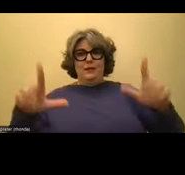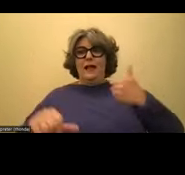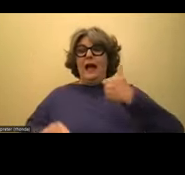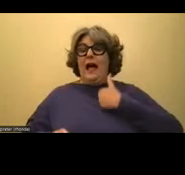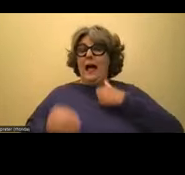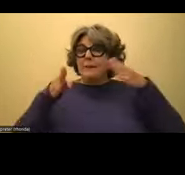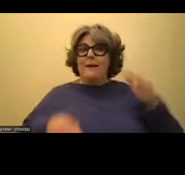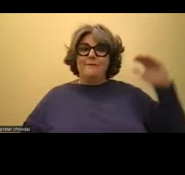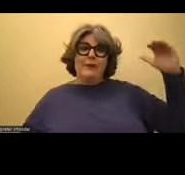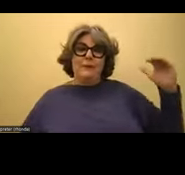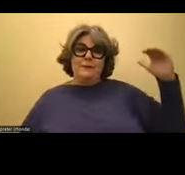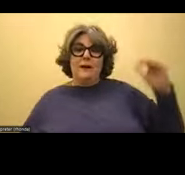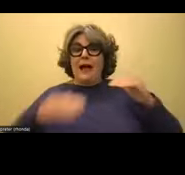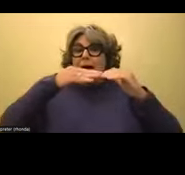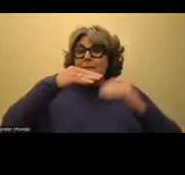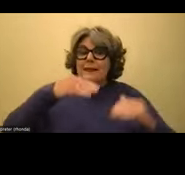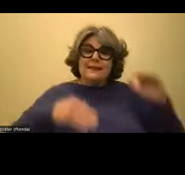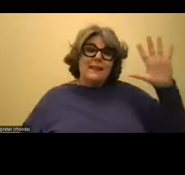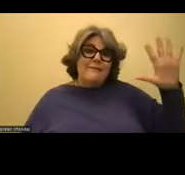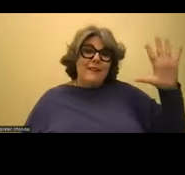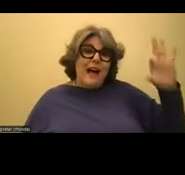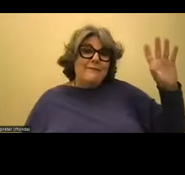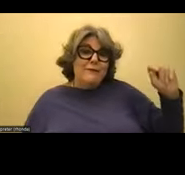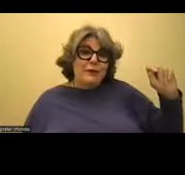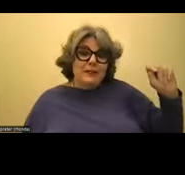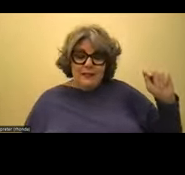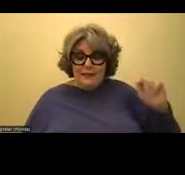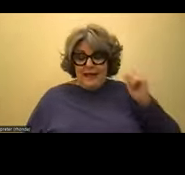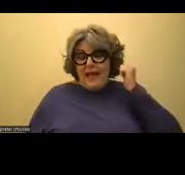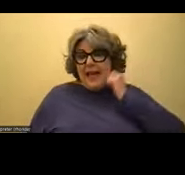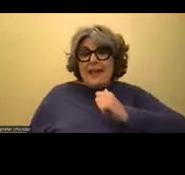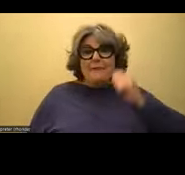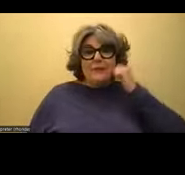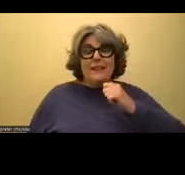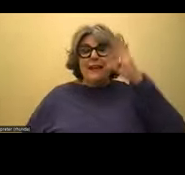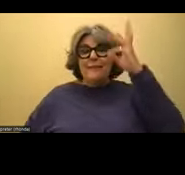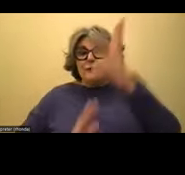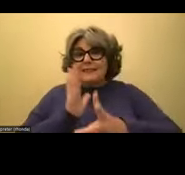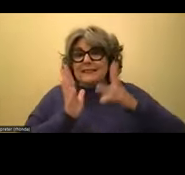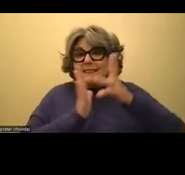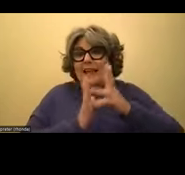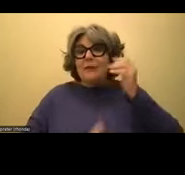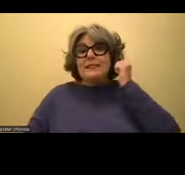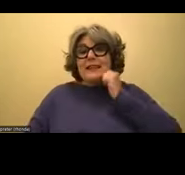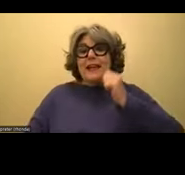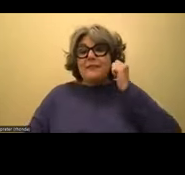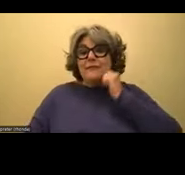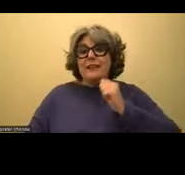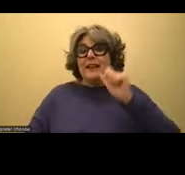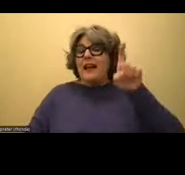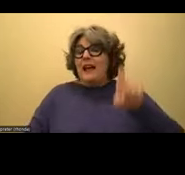small person, I am under five feet tall. If someone told me that every single day for six hours a day, I had to,